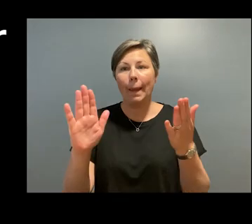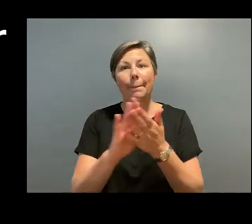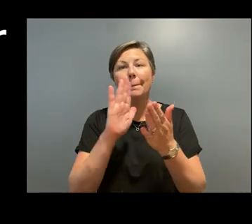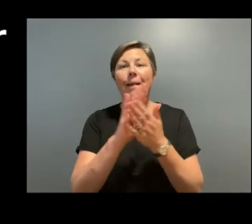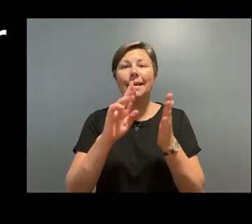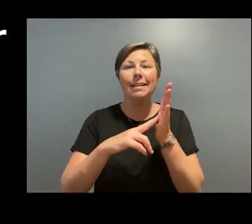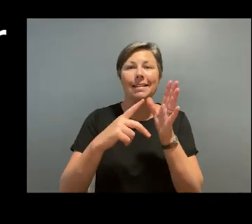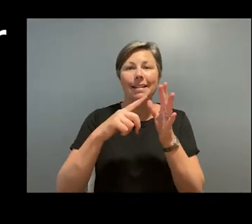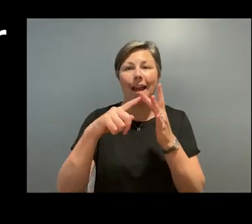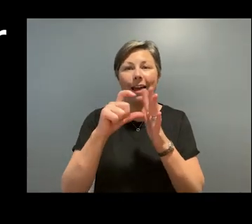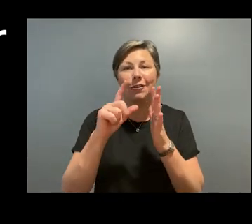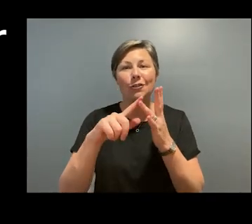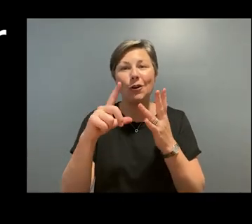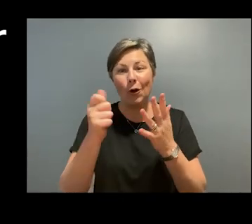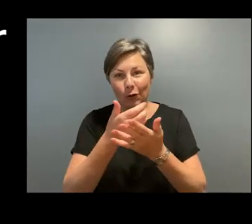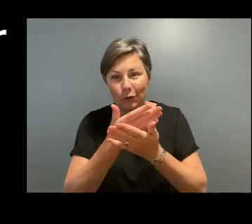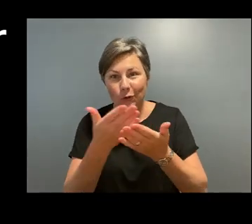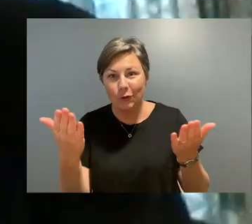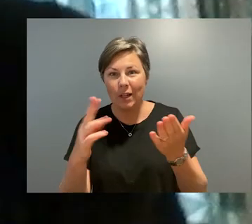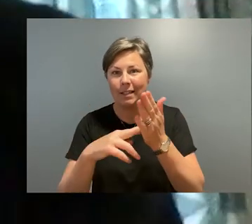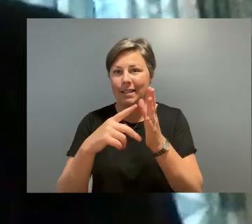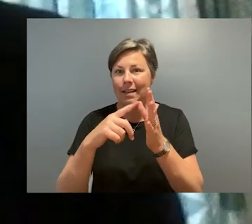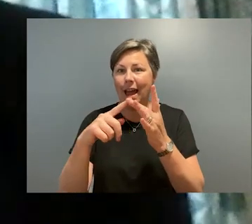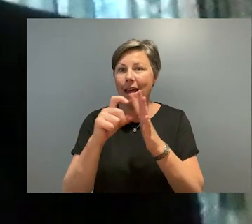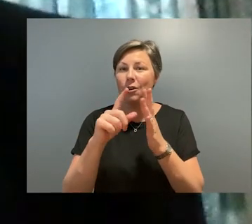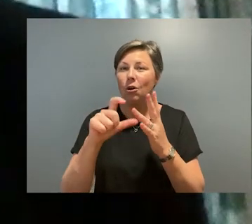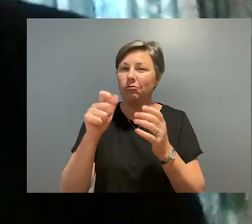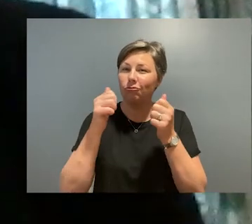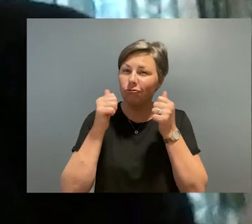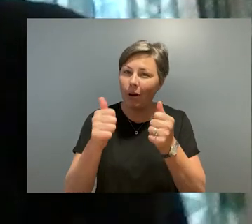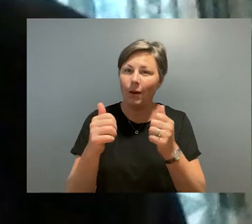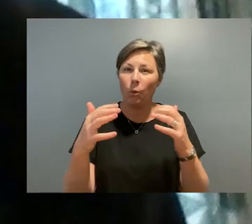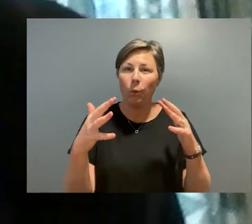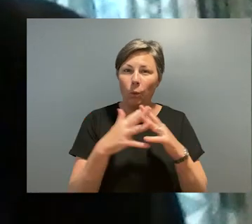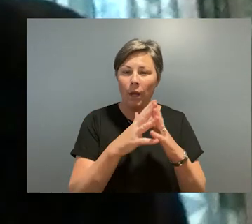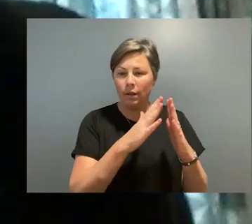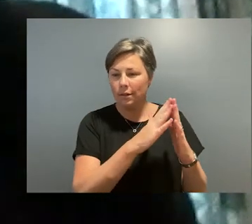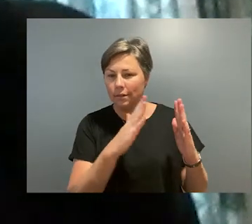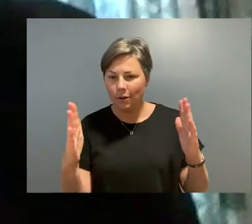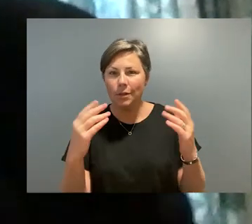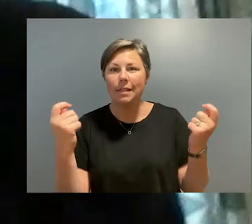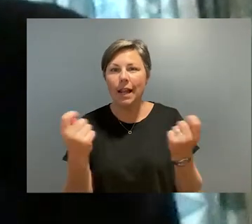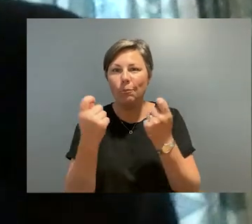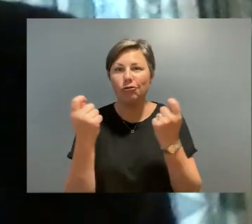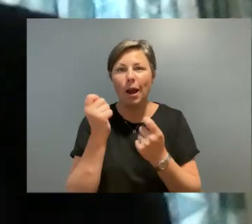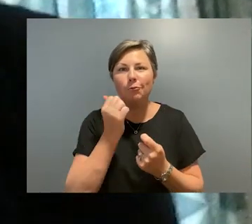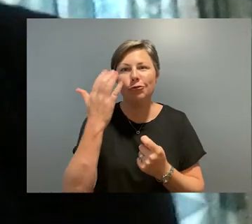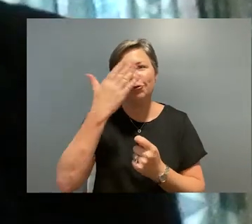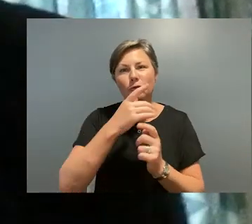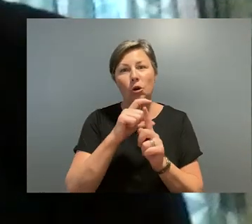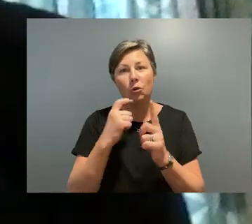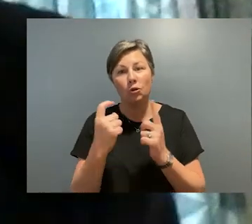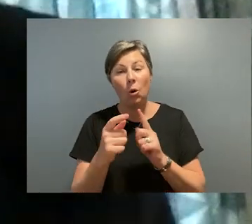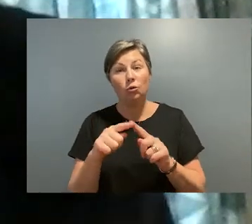Happy NAIDOC to everybody. NAIDOC is a great week of celebration for Aboriginal culture, but it's also